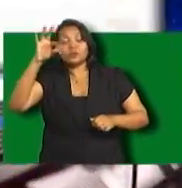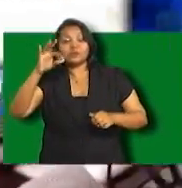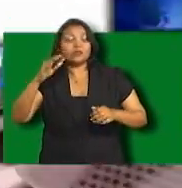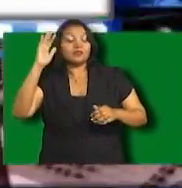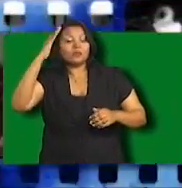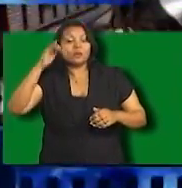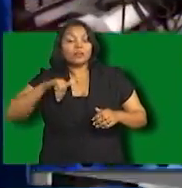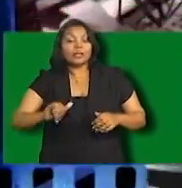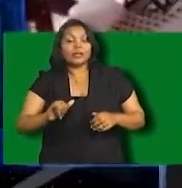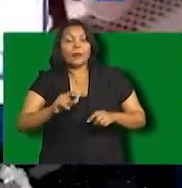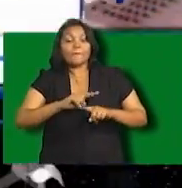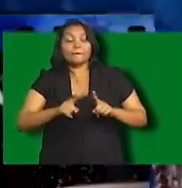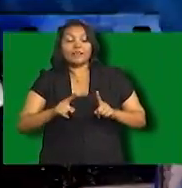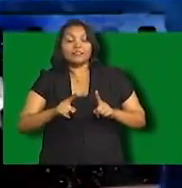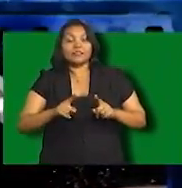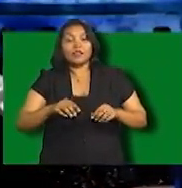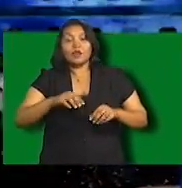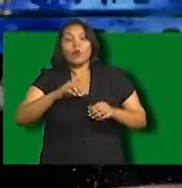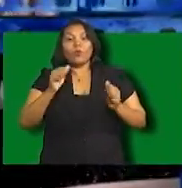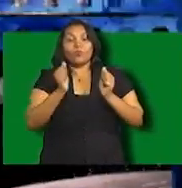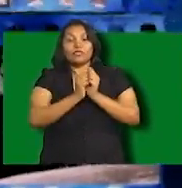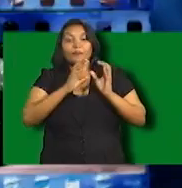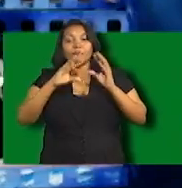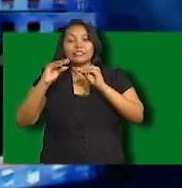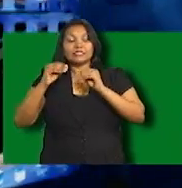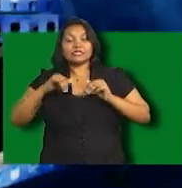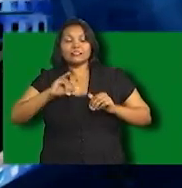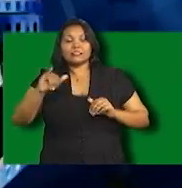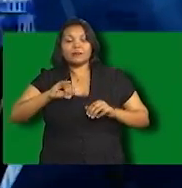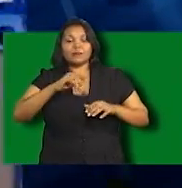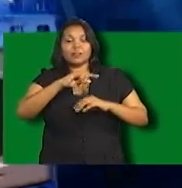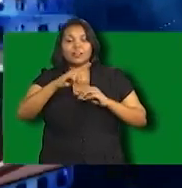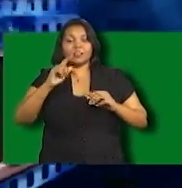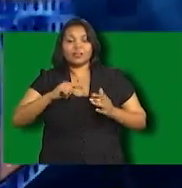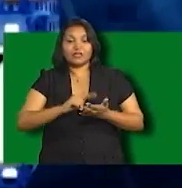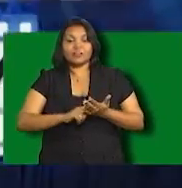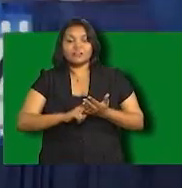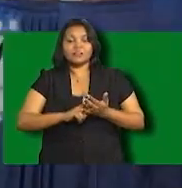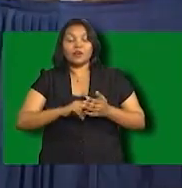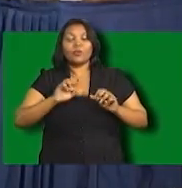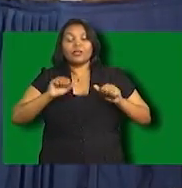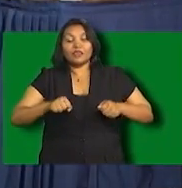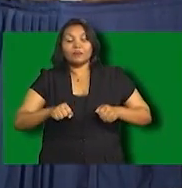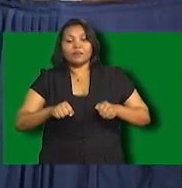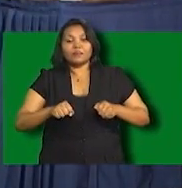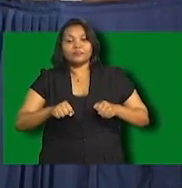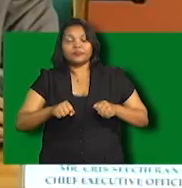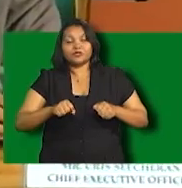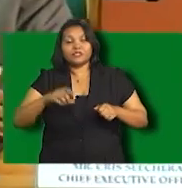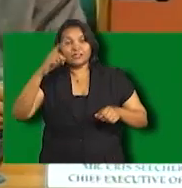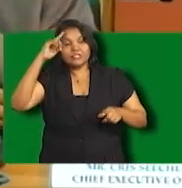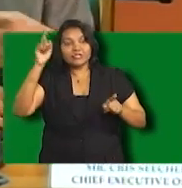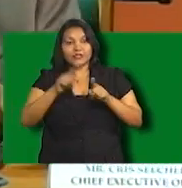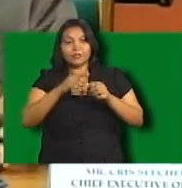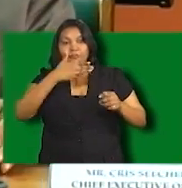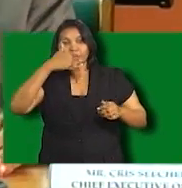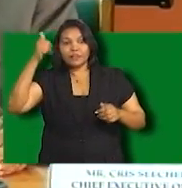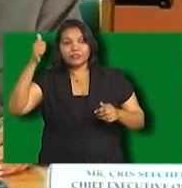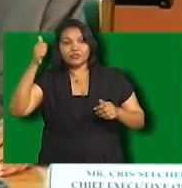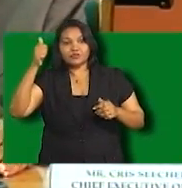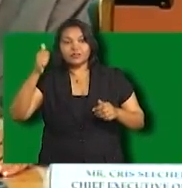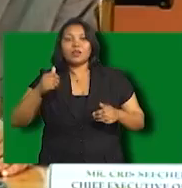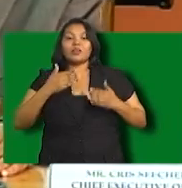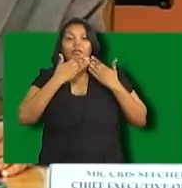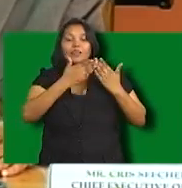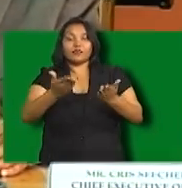these that will help in reshaping the sector beyond analog broadcasting. I want to thank everyone for participating here today.